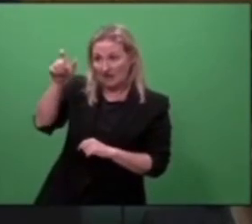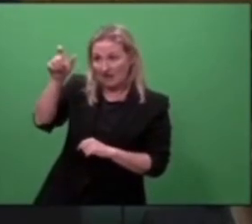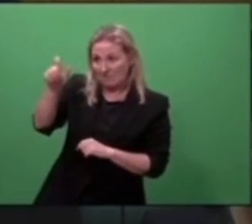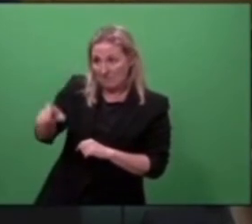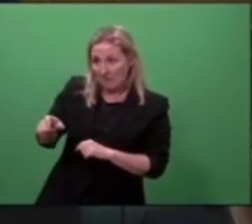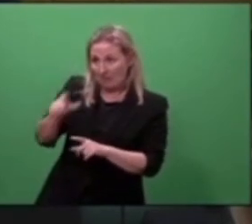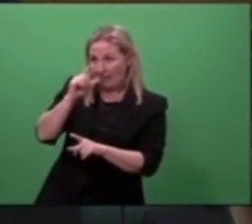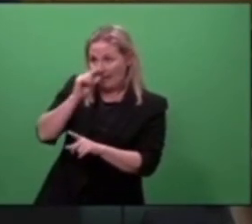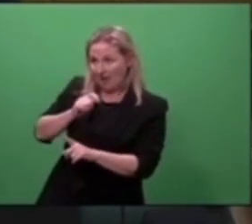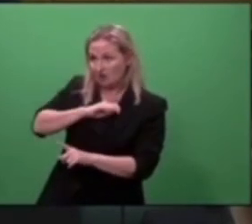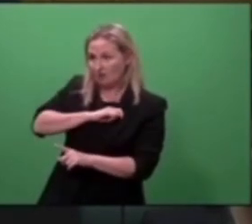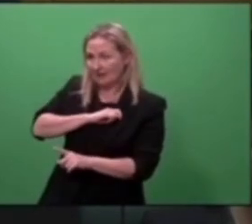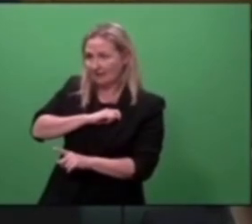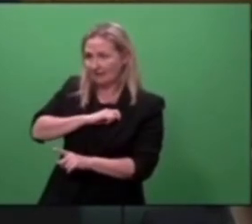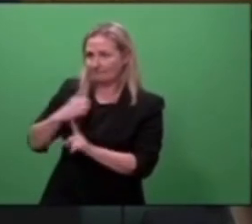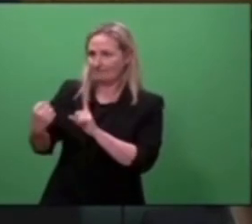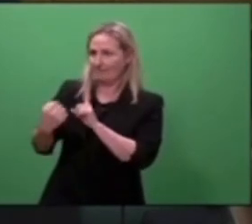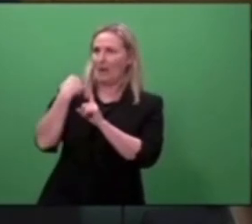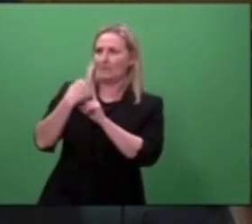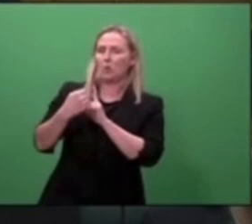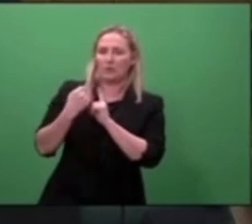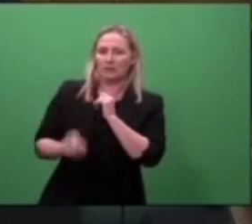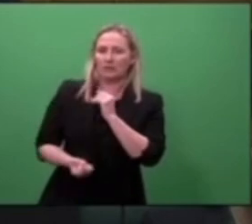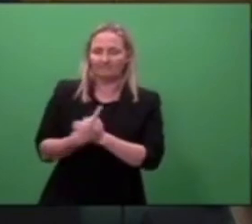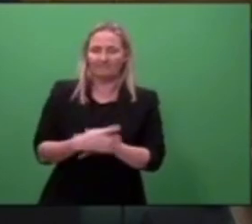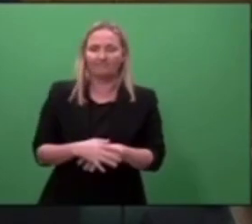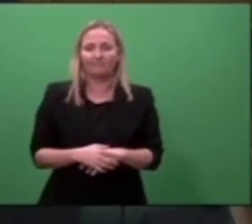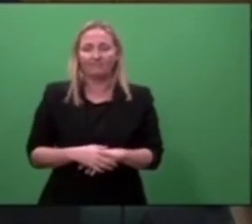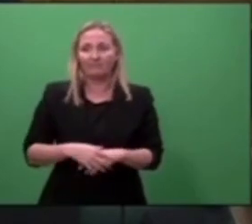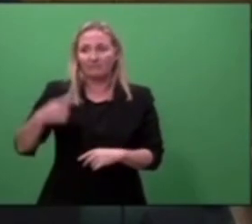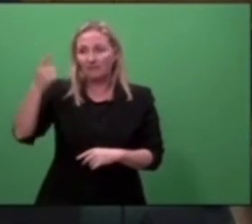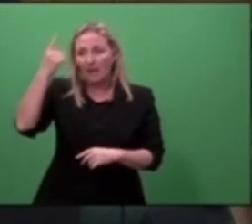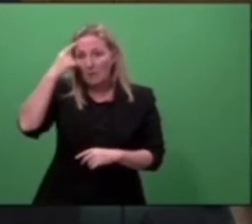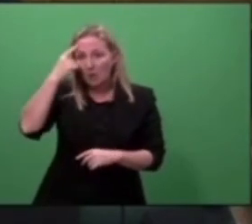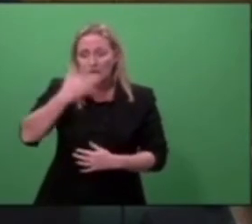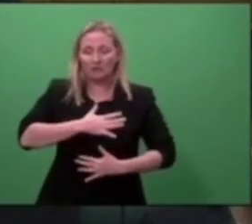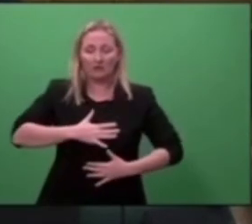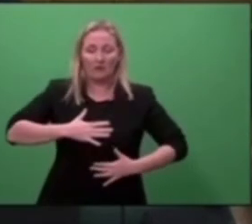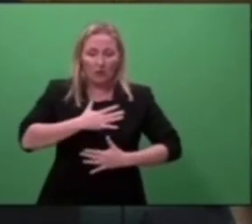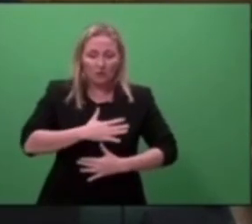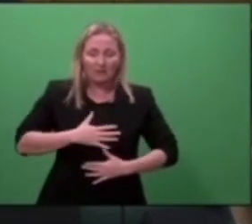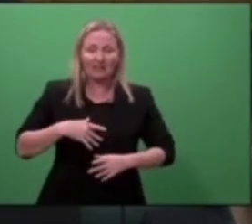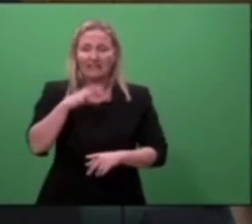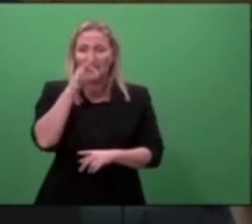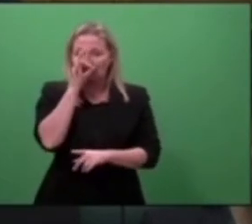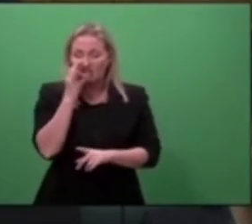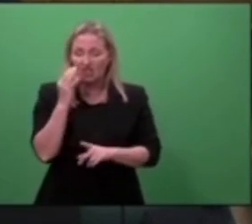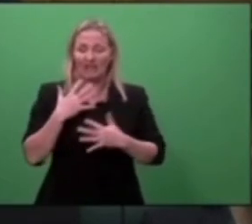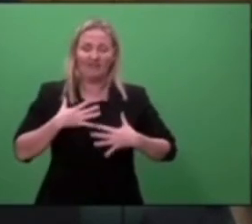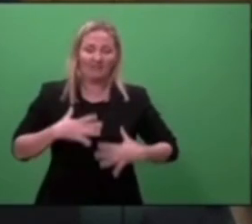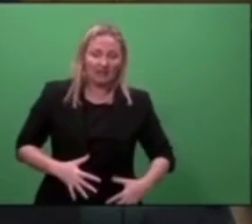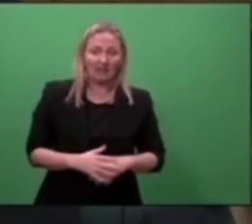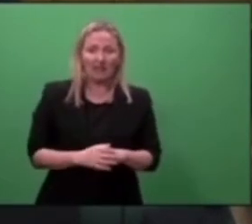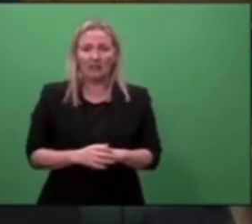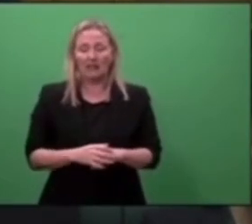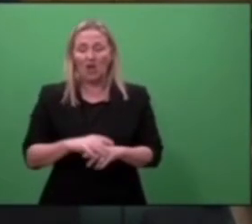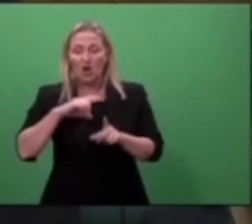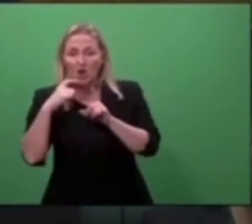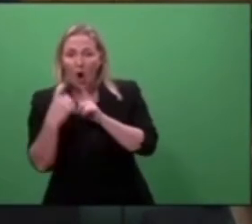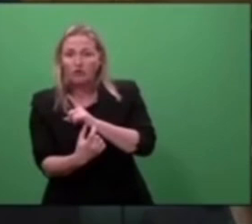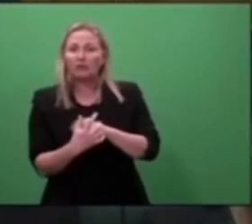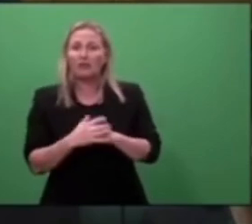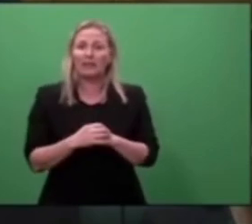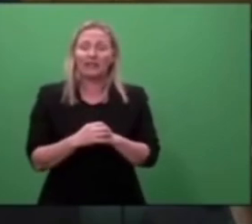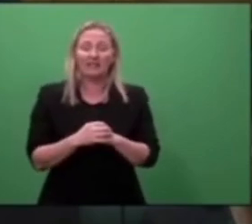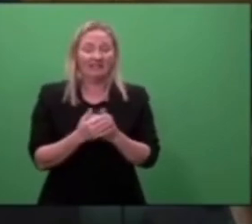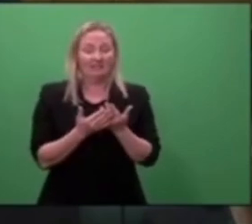physically, psychologically, sexually, medically, educationally, culturally, in every way that a person